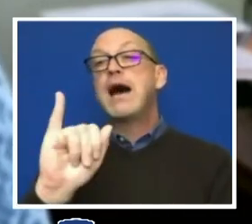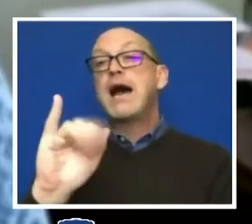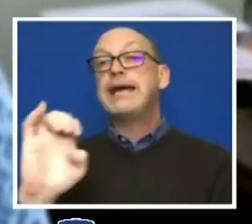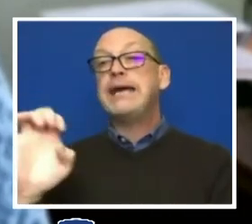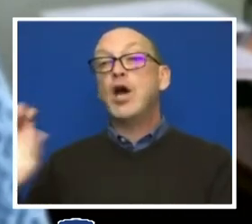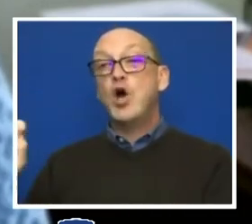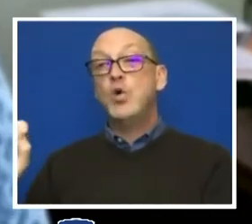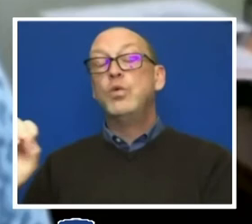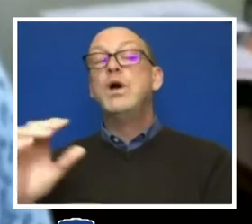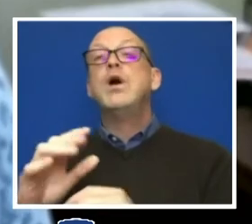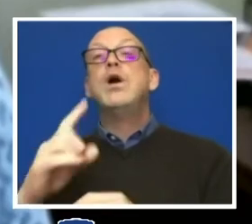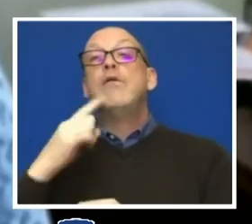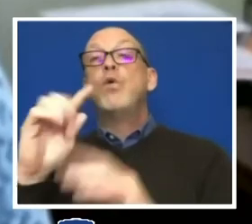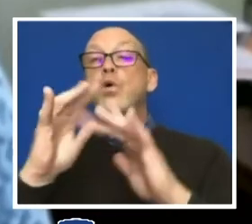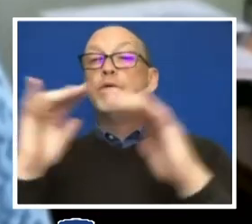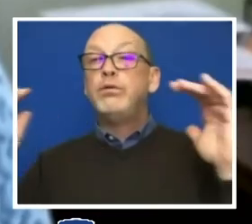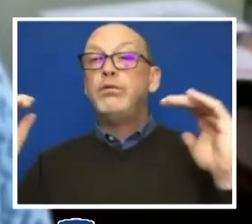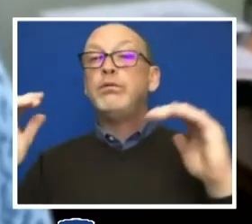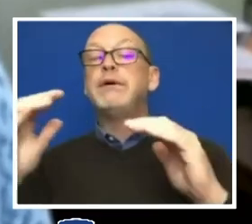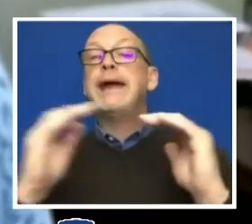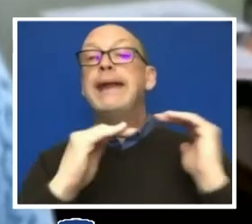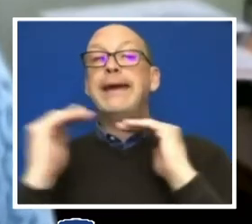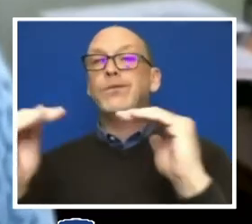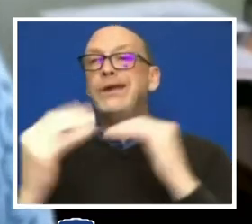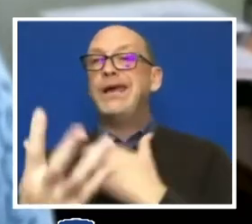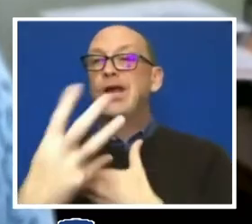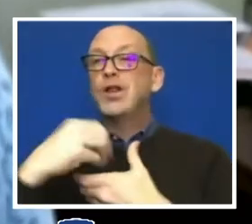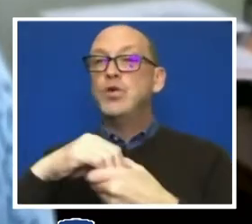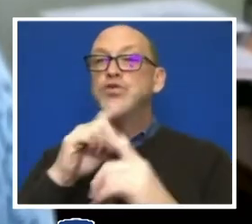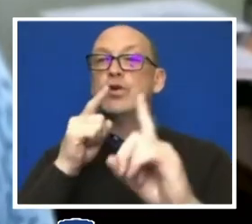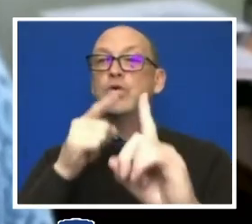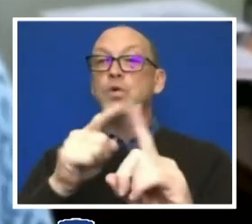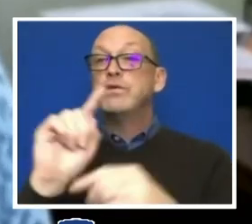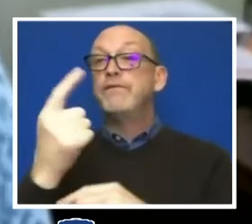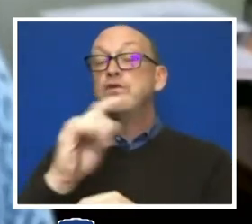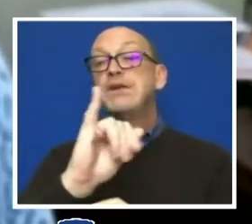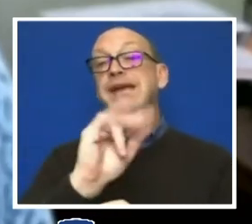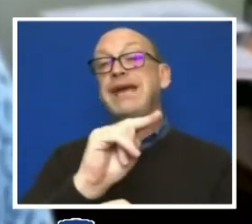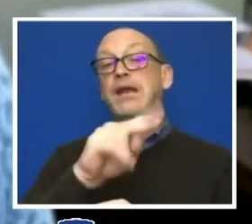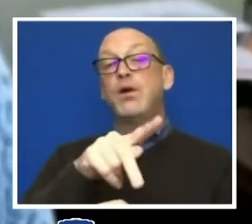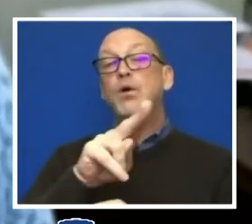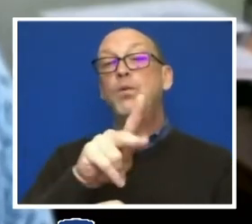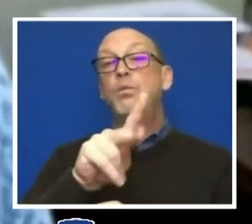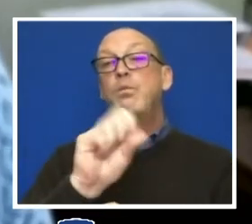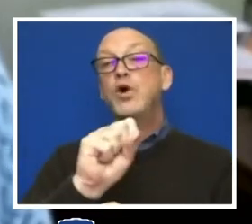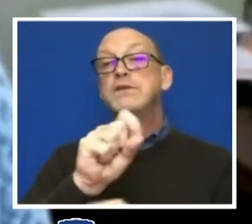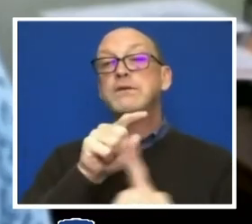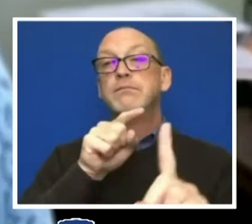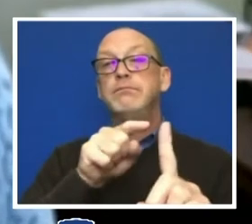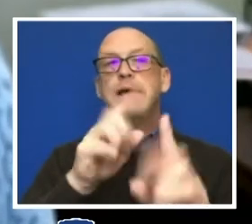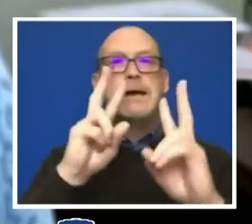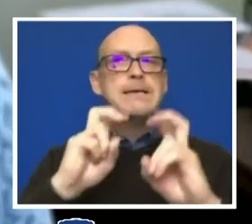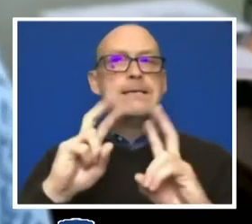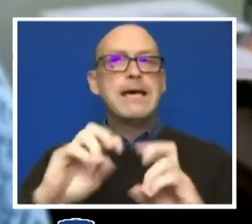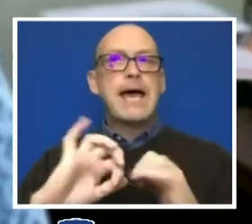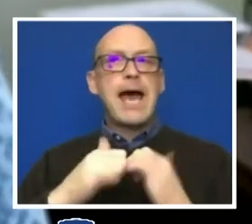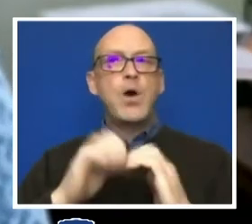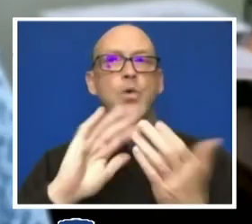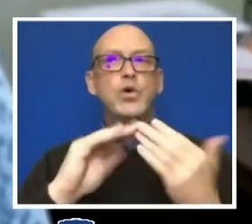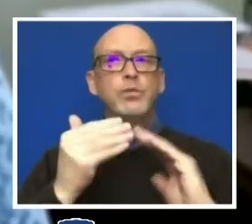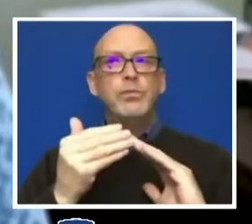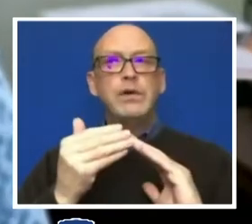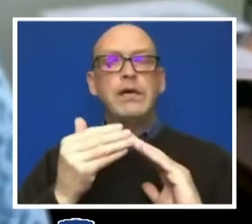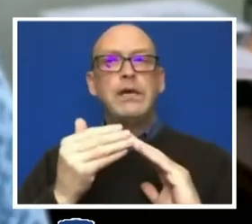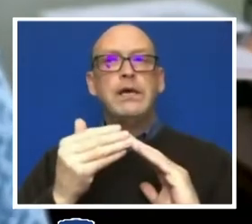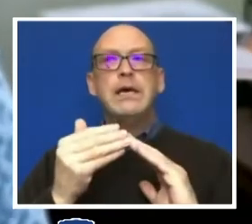and equity inclusion goals. So first, let's take the inputs. We need to assess how community entrants are attracted